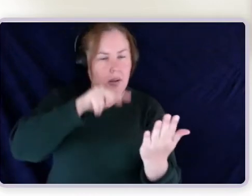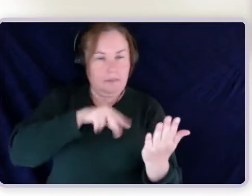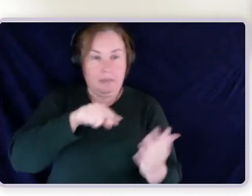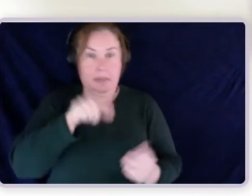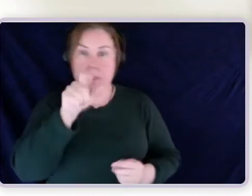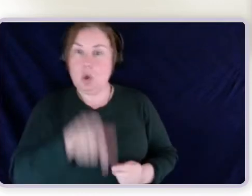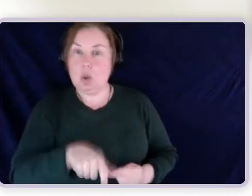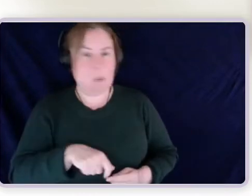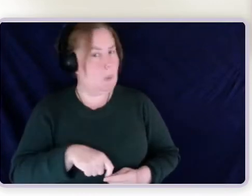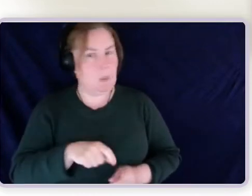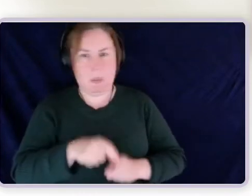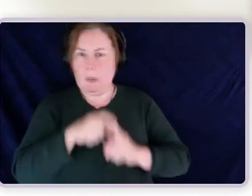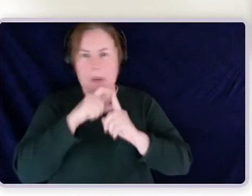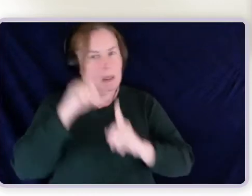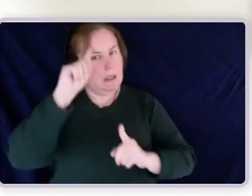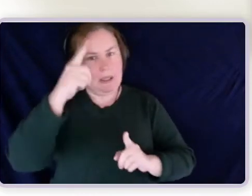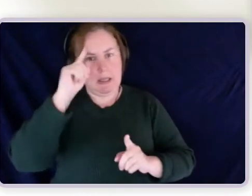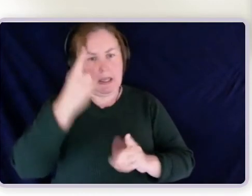yourself, what you're being assessed on.